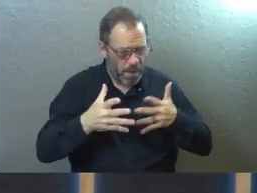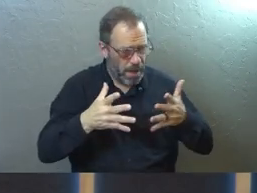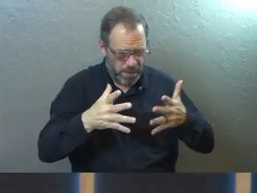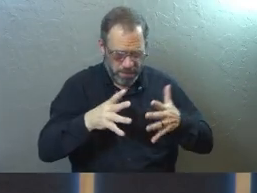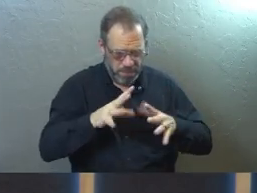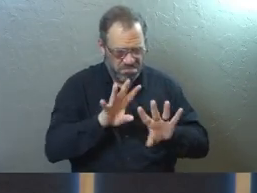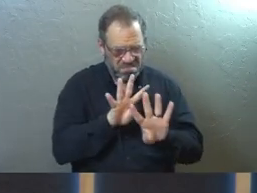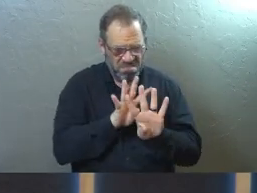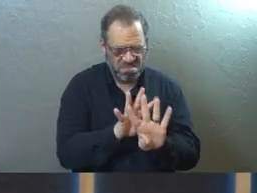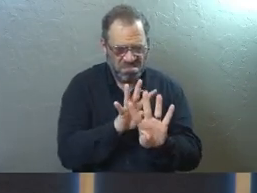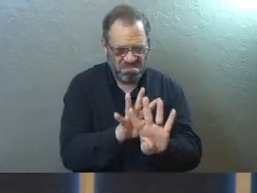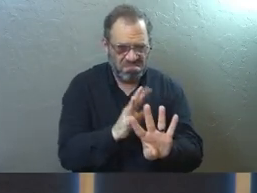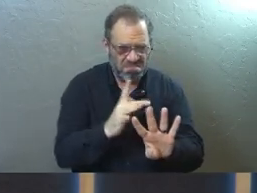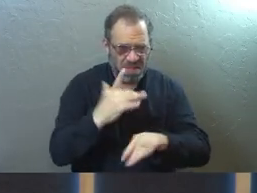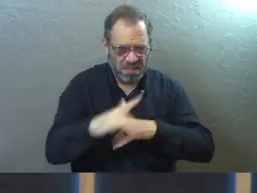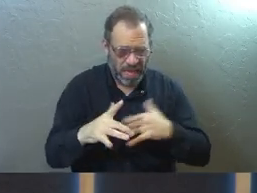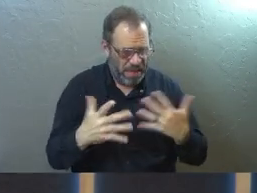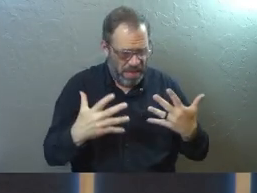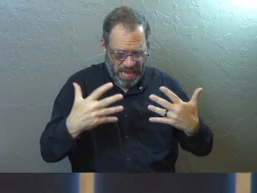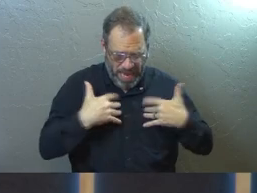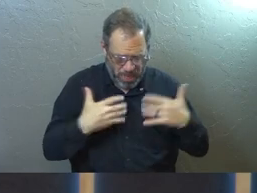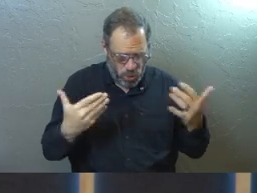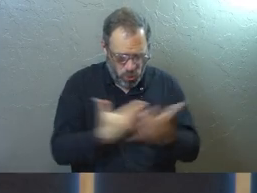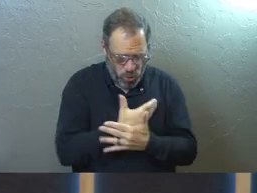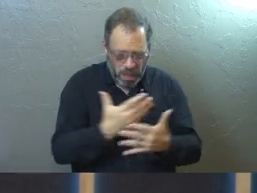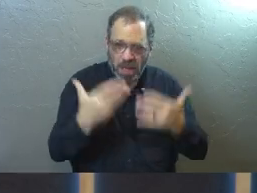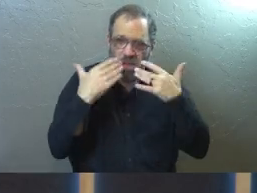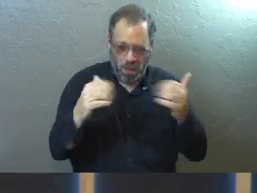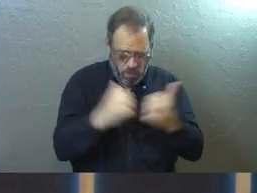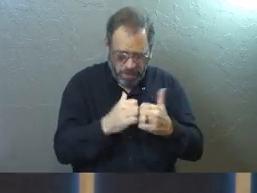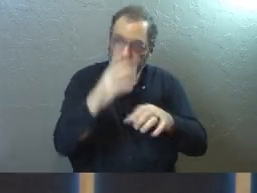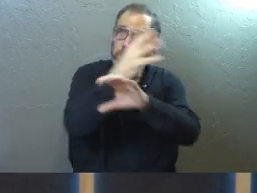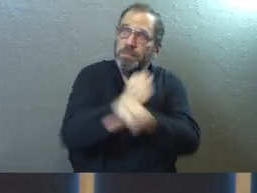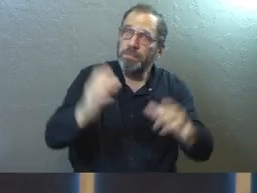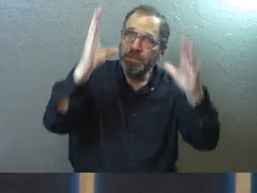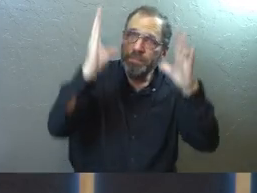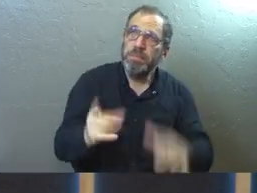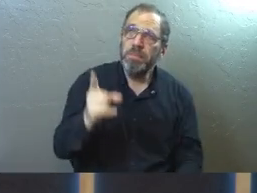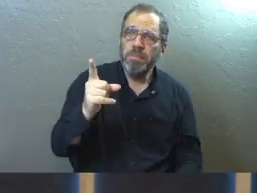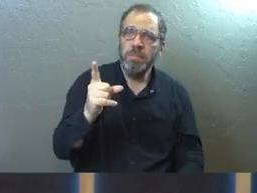experiencing it. And I've got a new way of gratitude with my Savior.